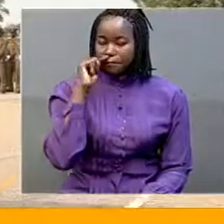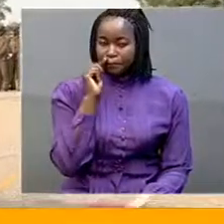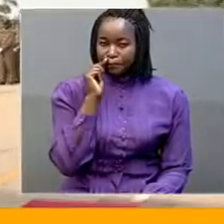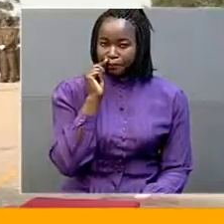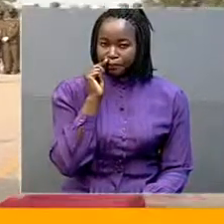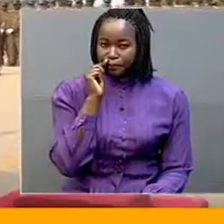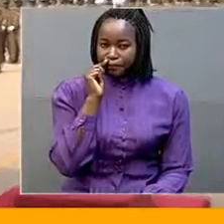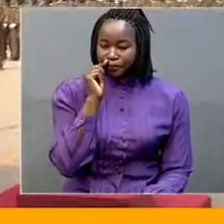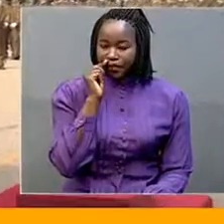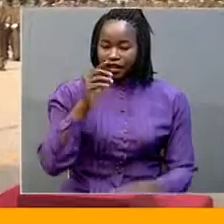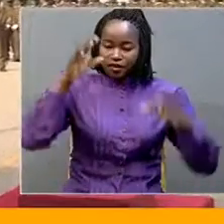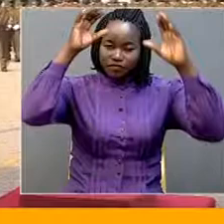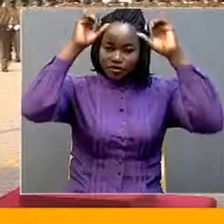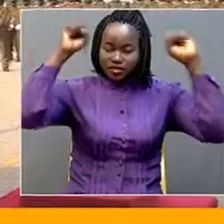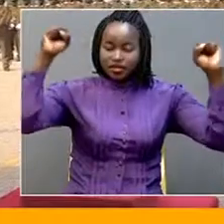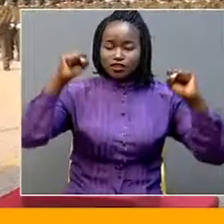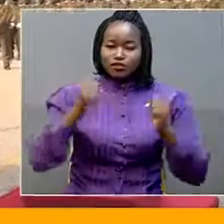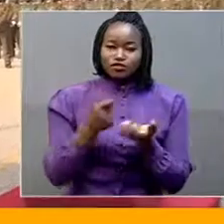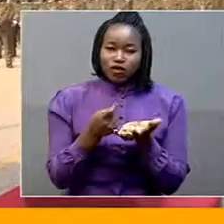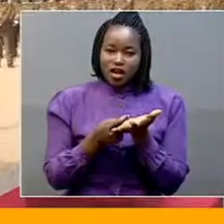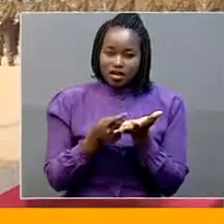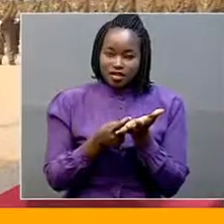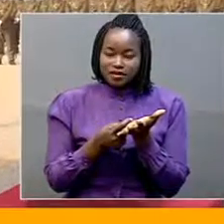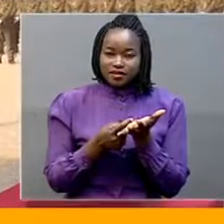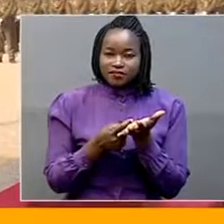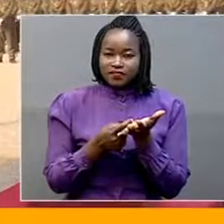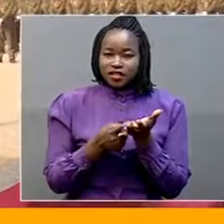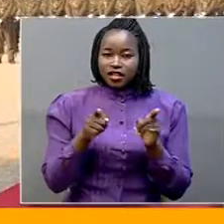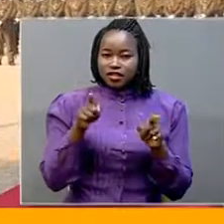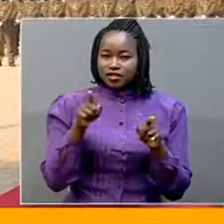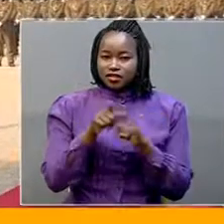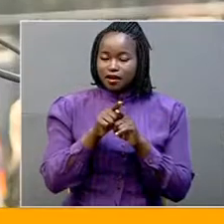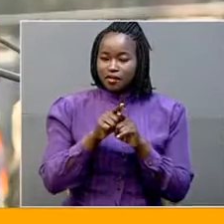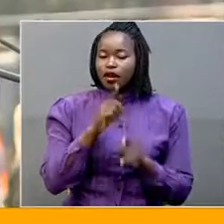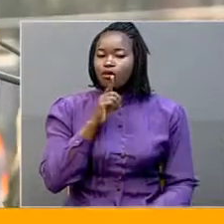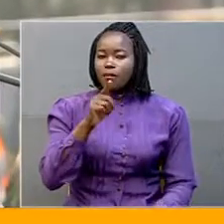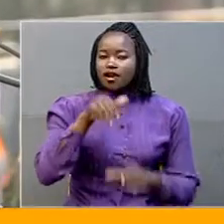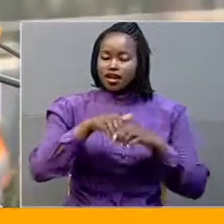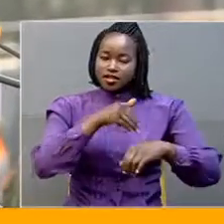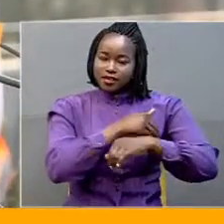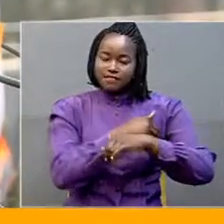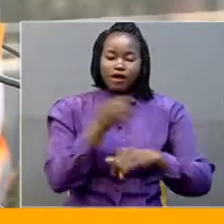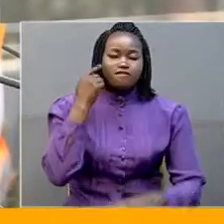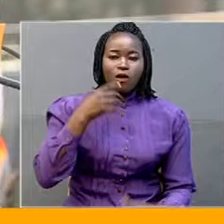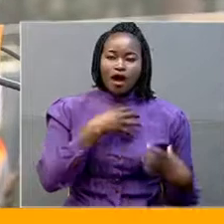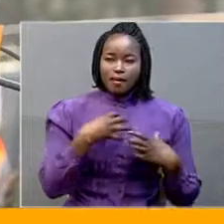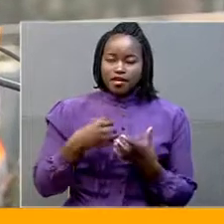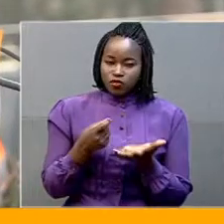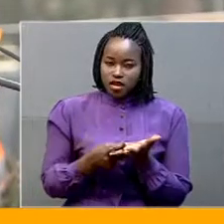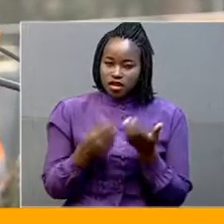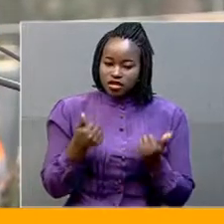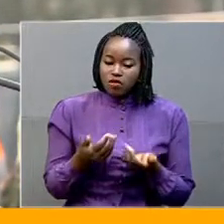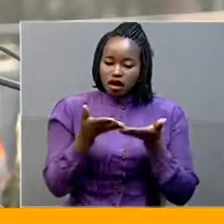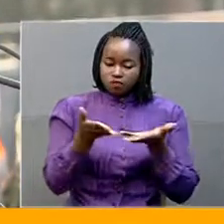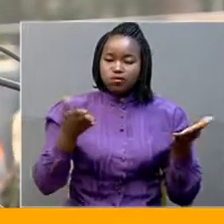president of the republic of uganda and commander in chief of the armed forces do hereby commission you